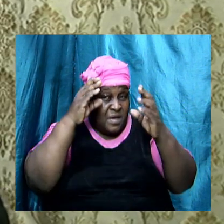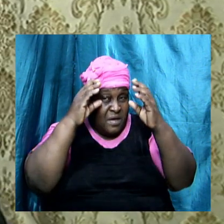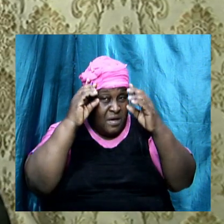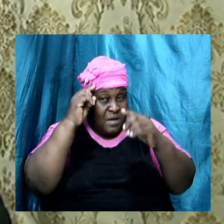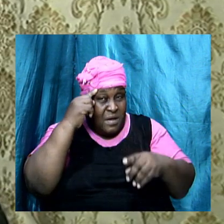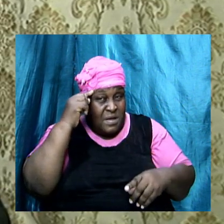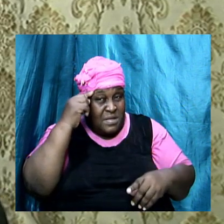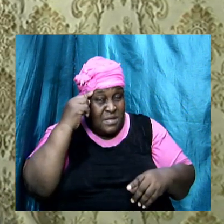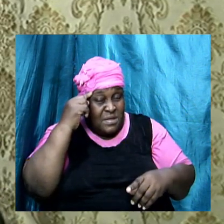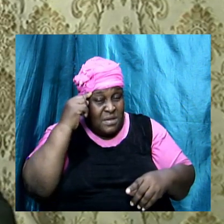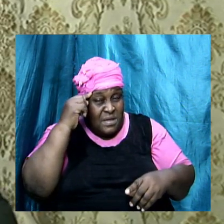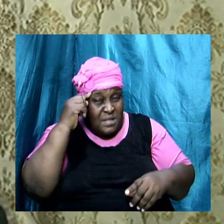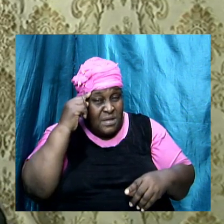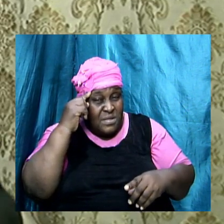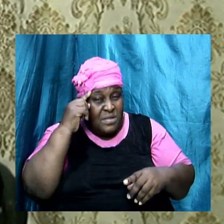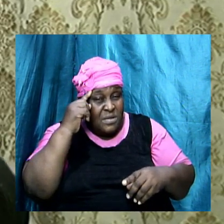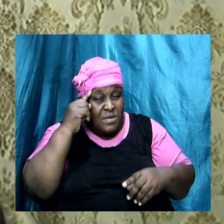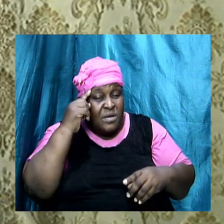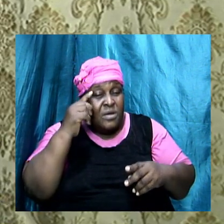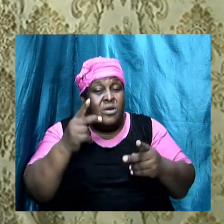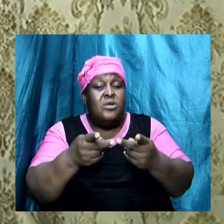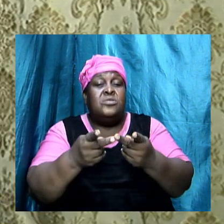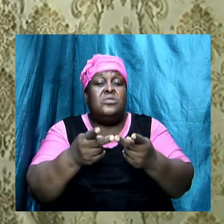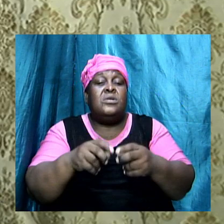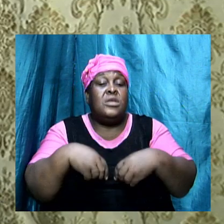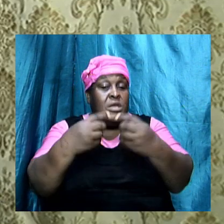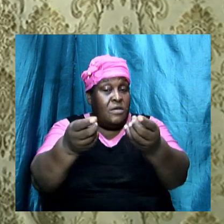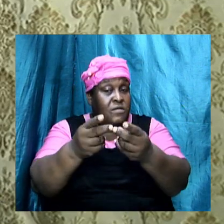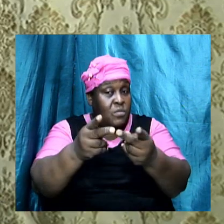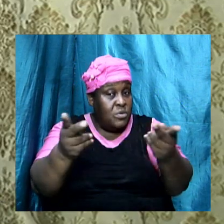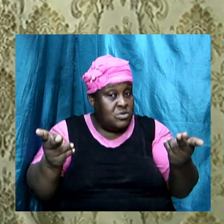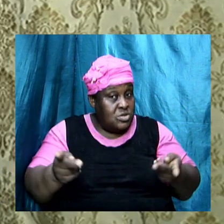holding you back from certain blessings, don't run it down.